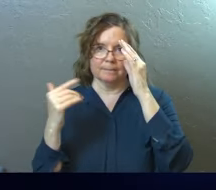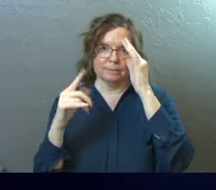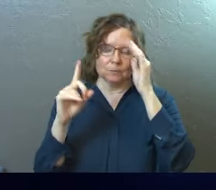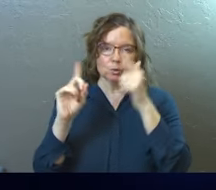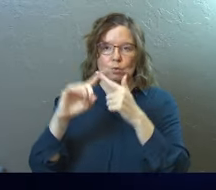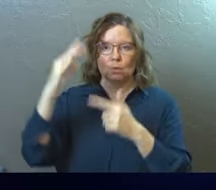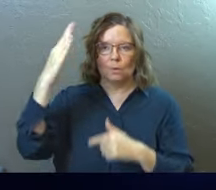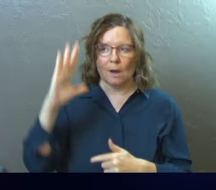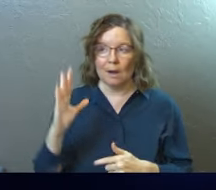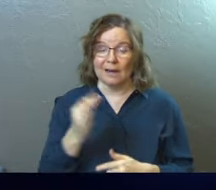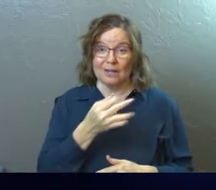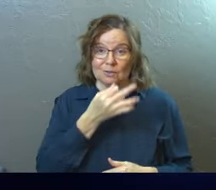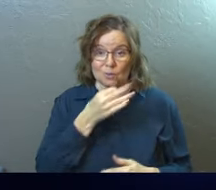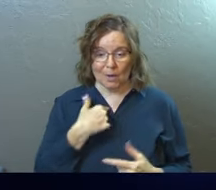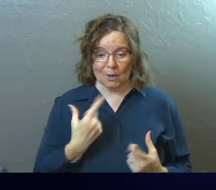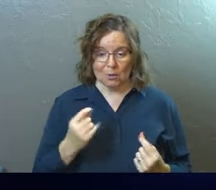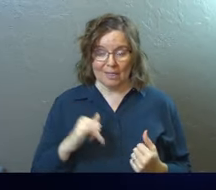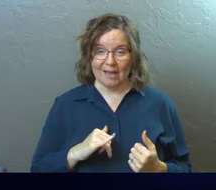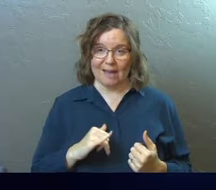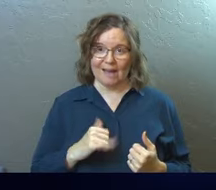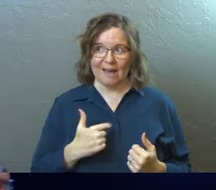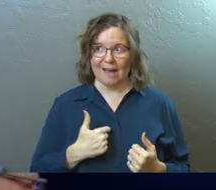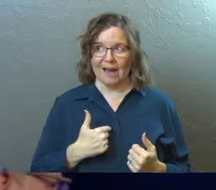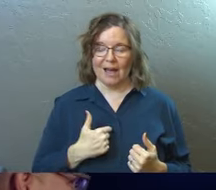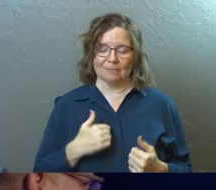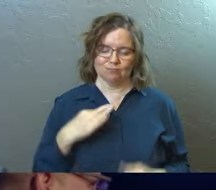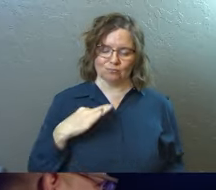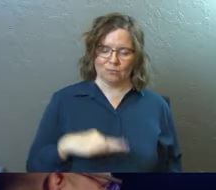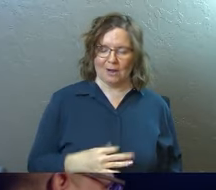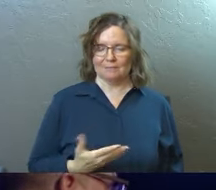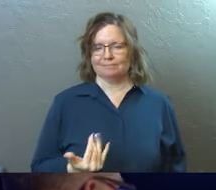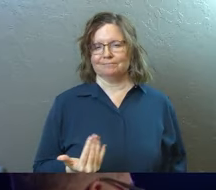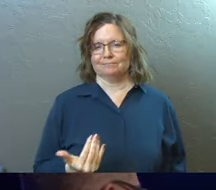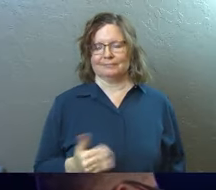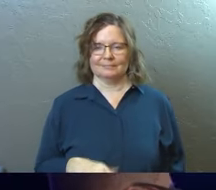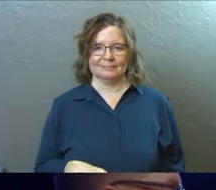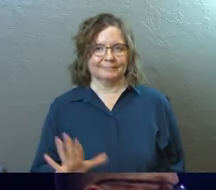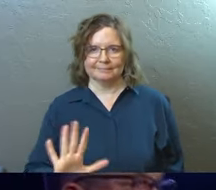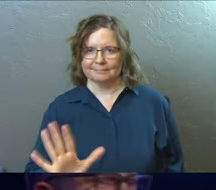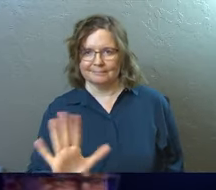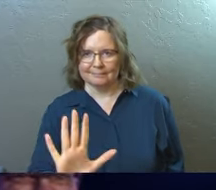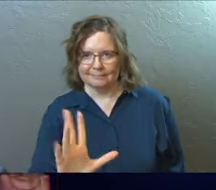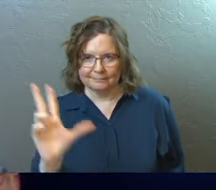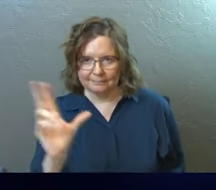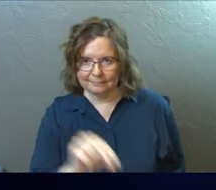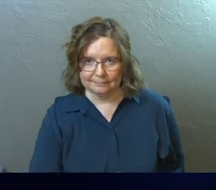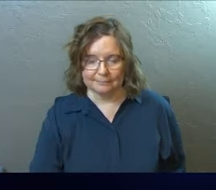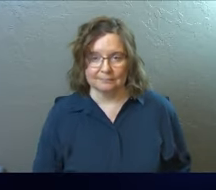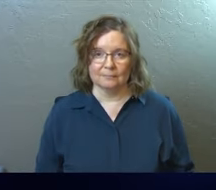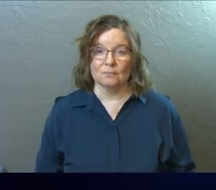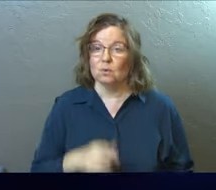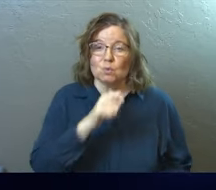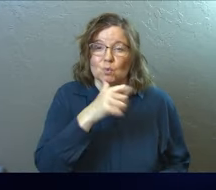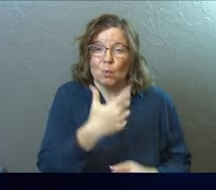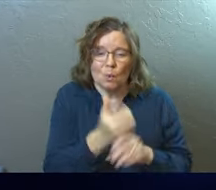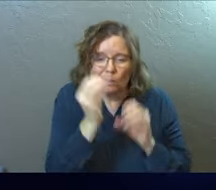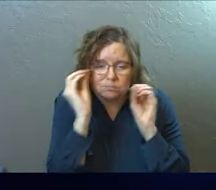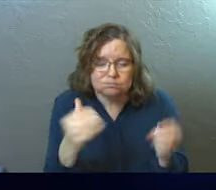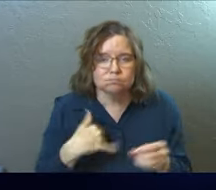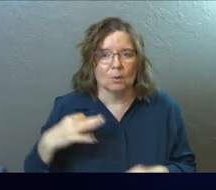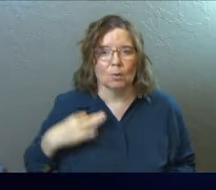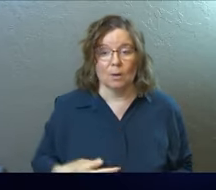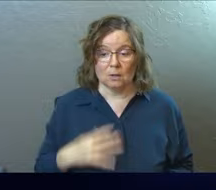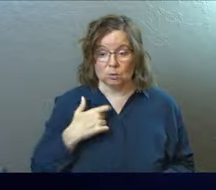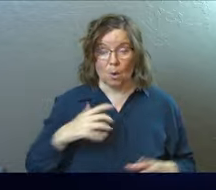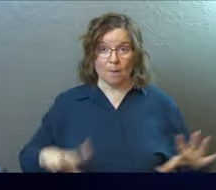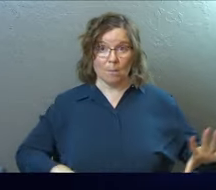to God. And as soon as I do that, I get the credit for it. And he says, no, you don't. You don't get any of the